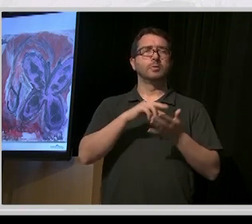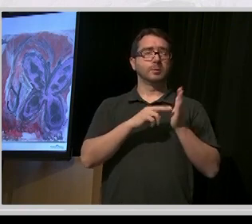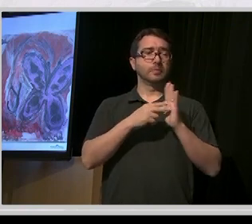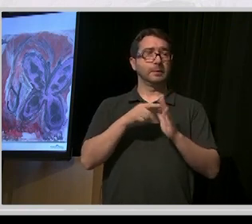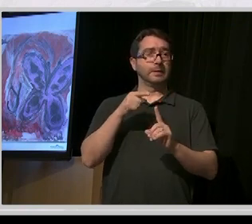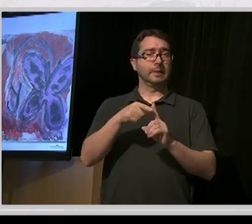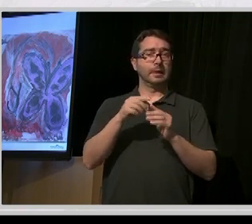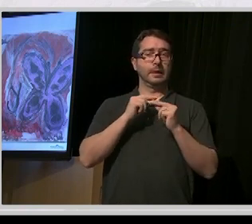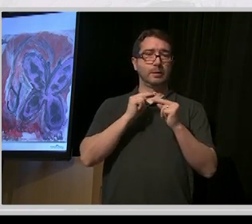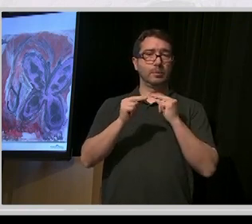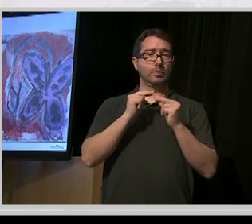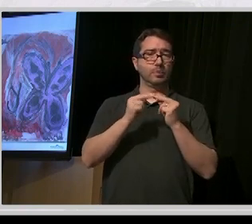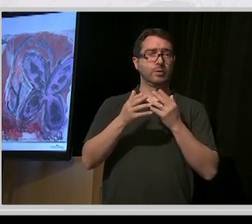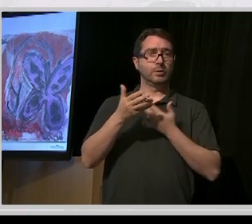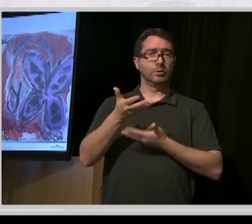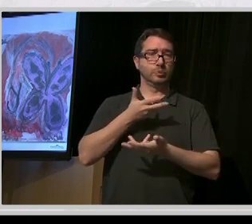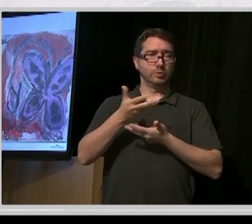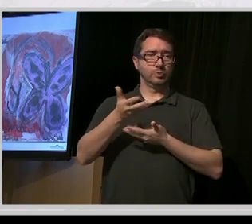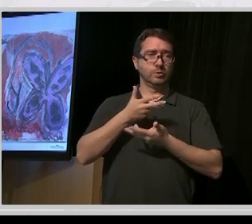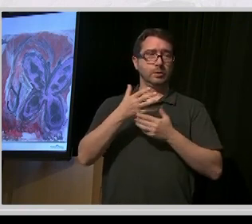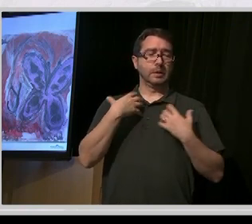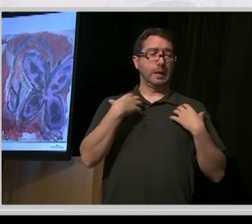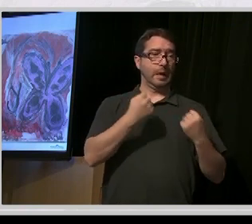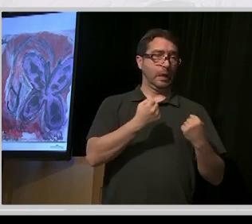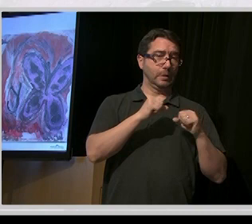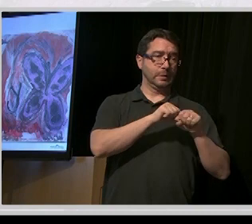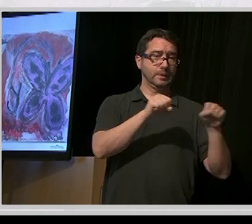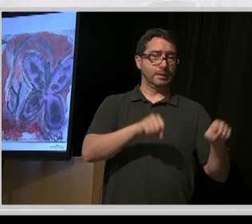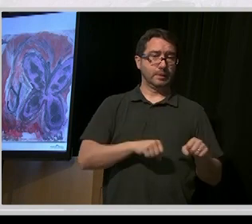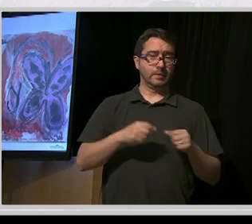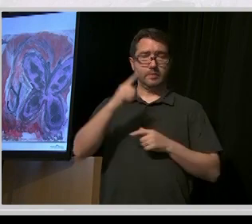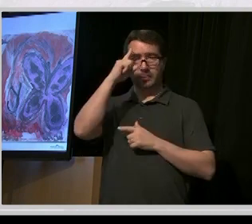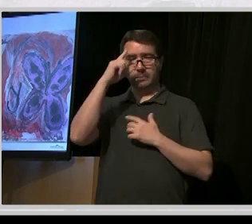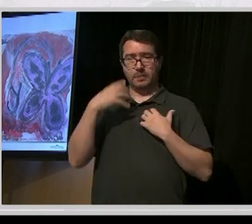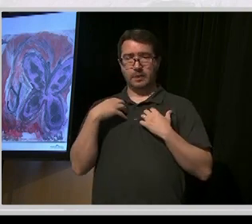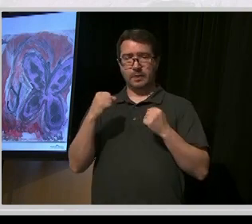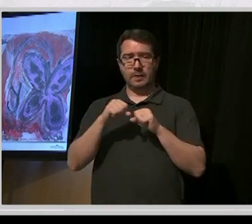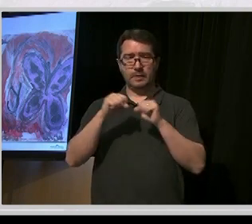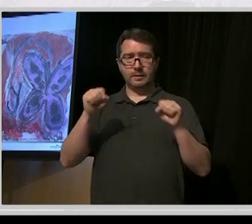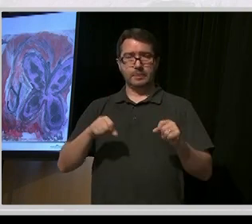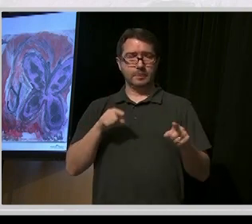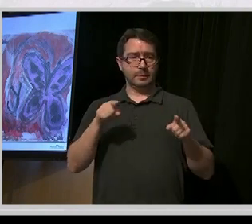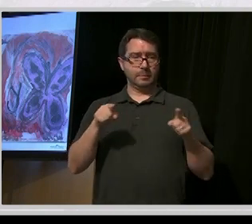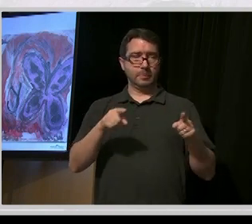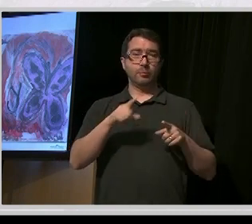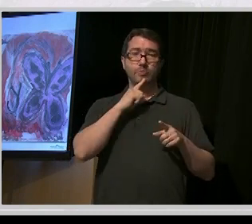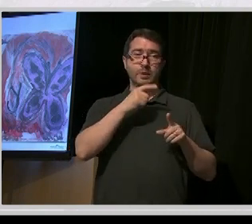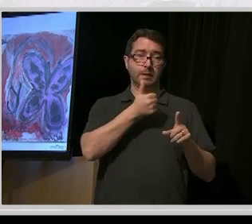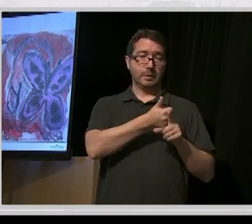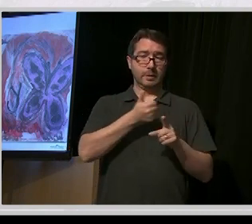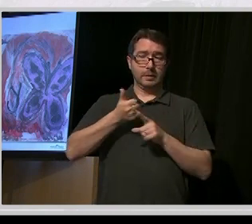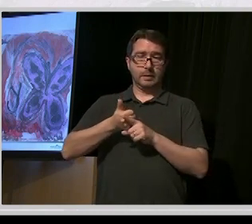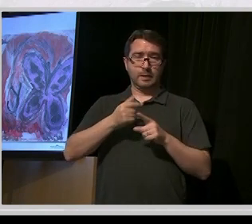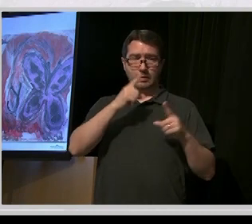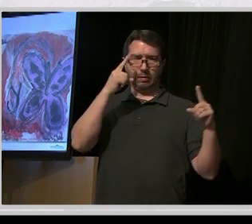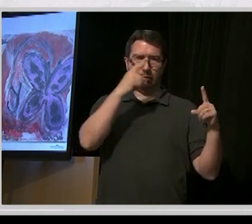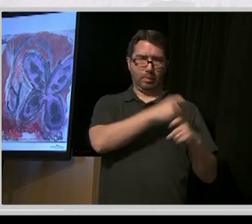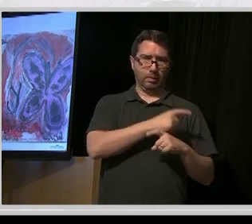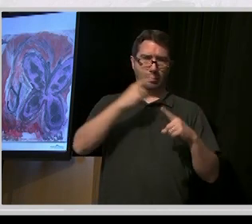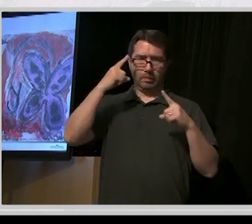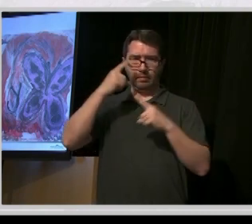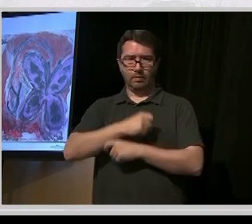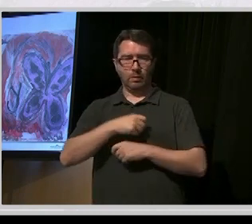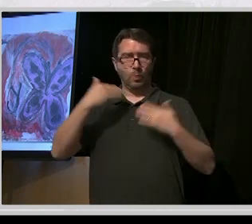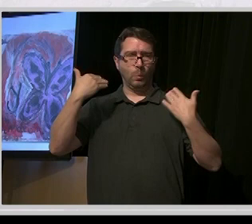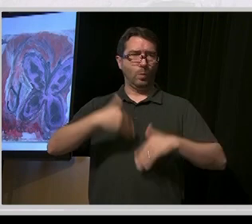equally with the health system and the mental health system, which are quite powerful, complicated systems. Okay? So we're building the capacity here,